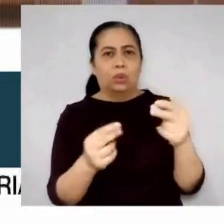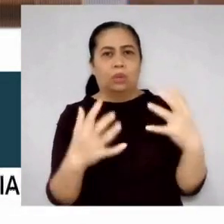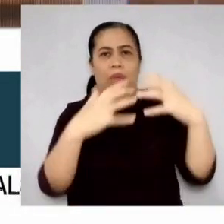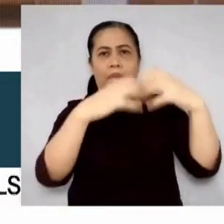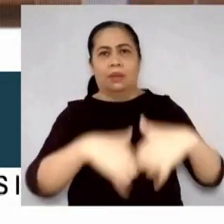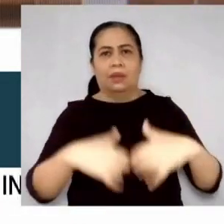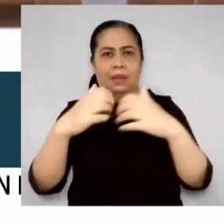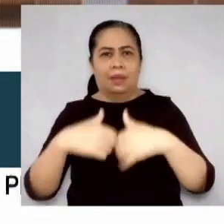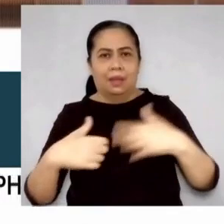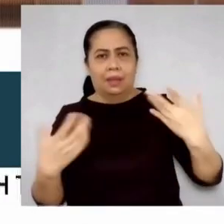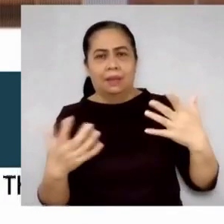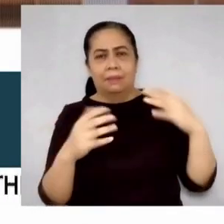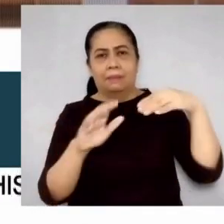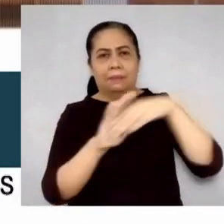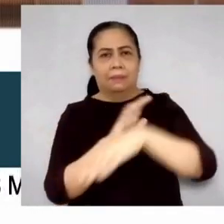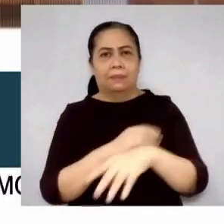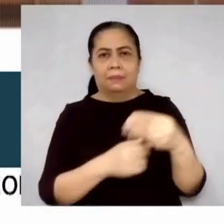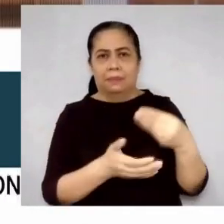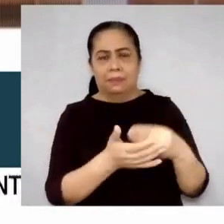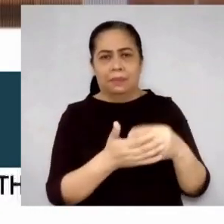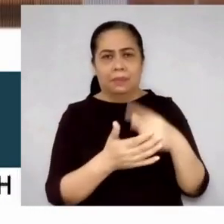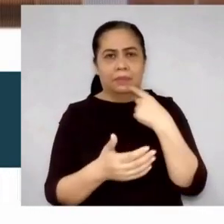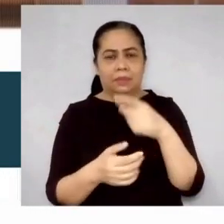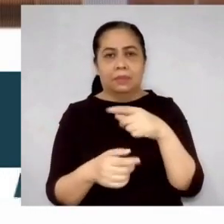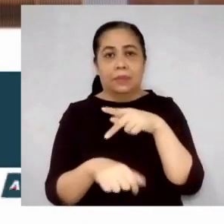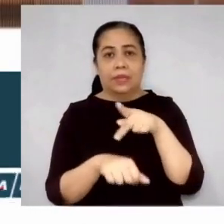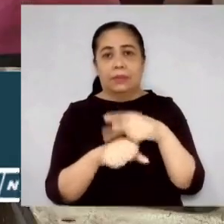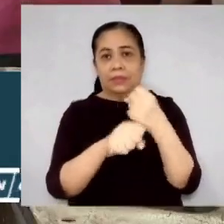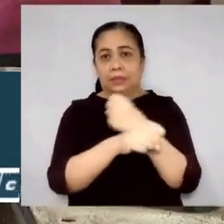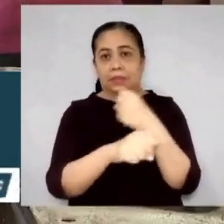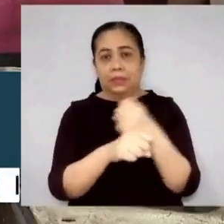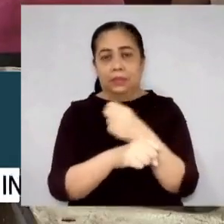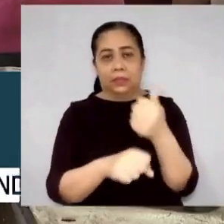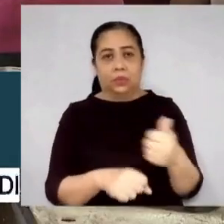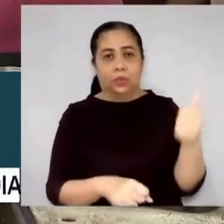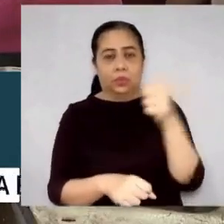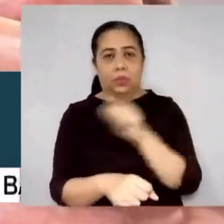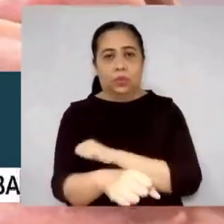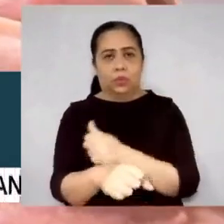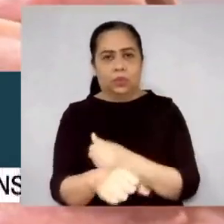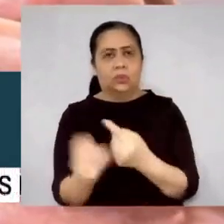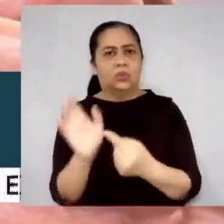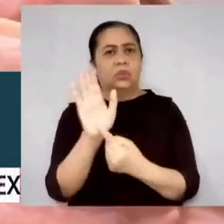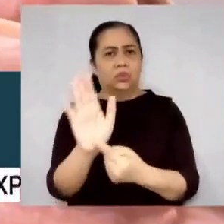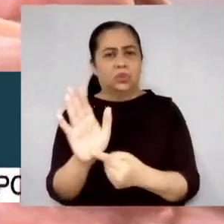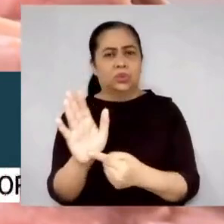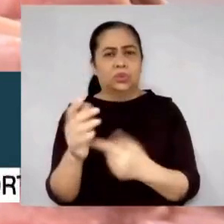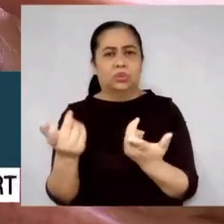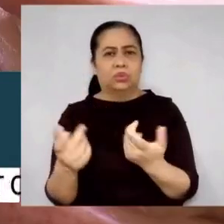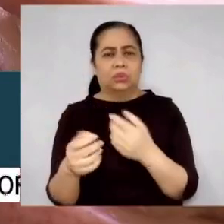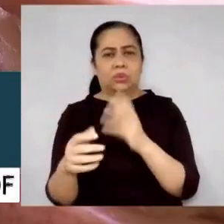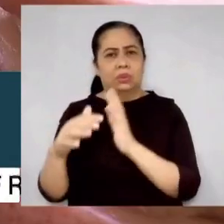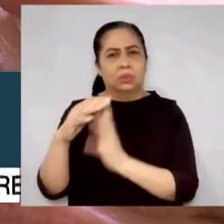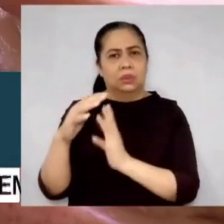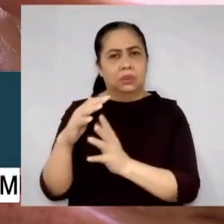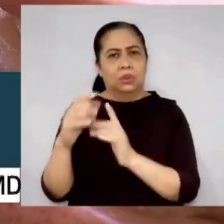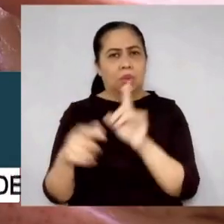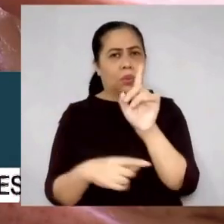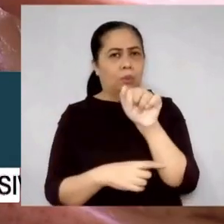Lacson also cites data from the Philippine Statistics Authority, which show the country's pork consumption demand is only 1